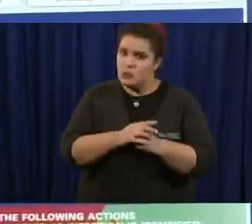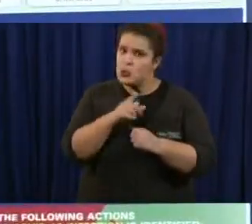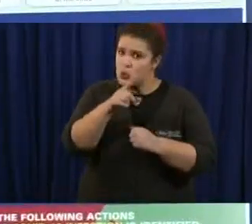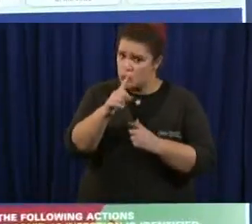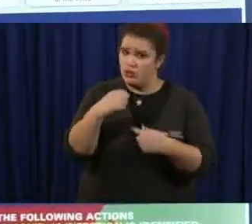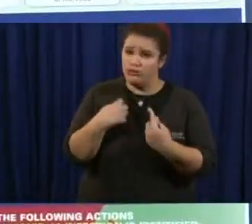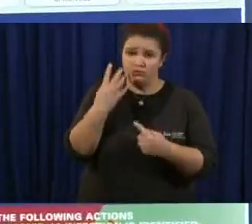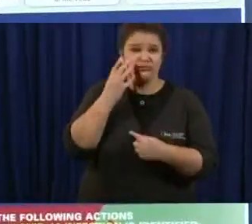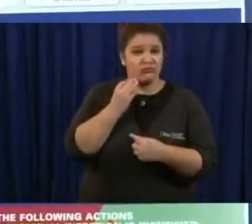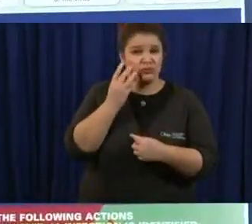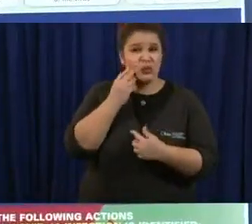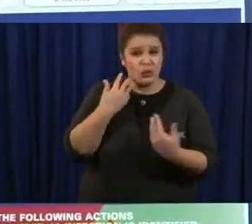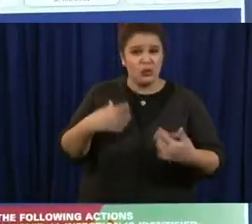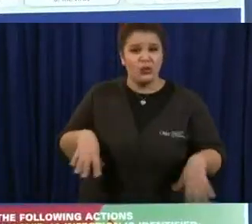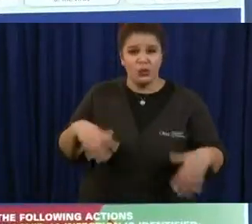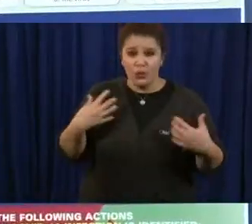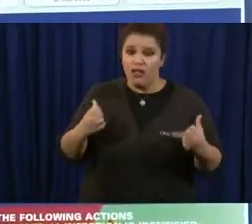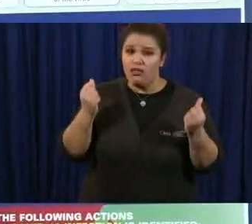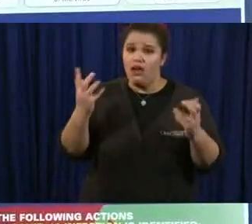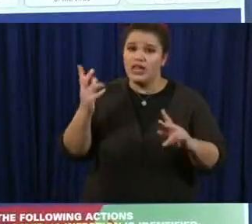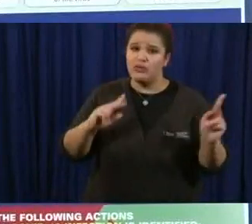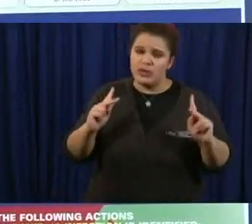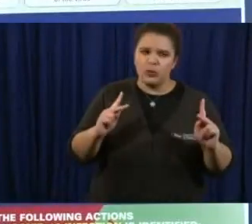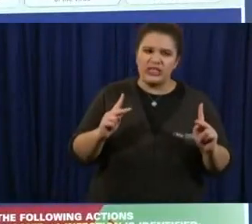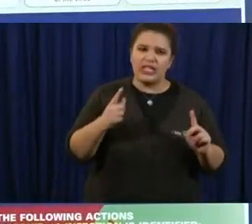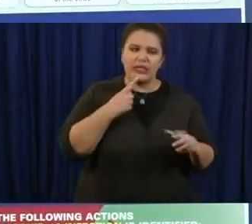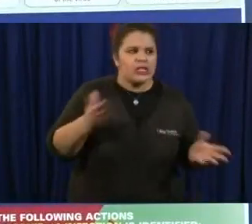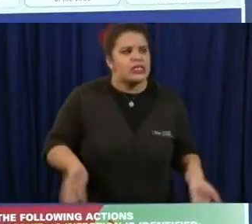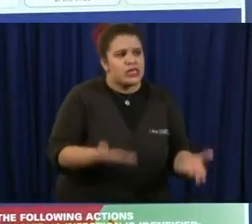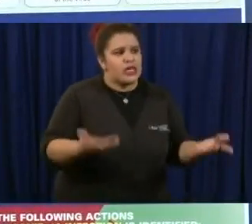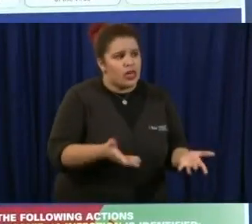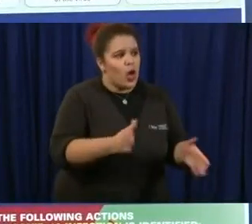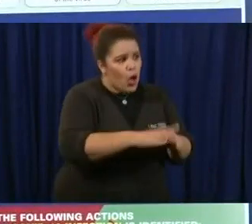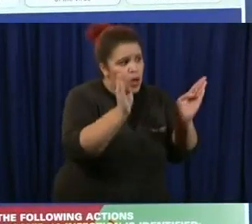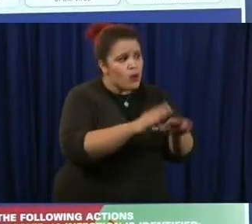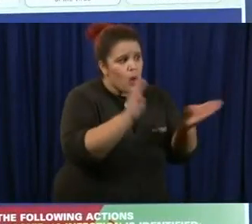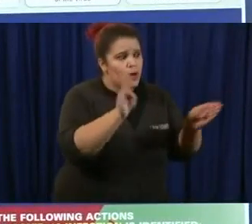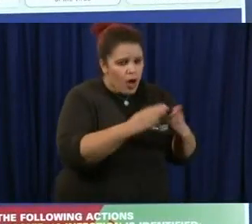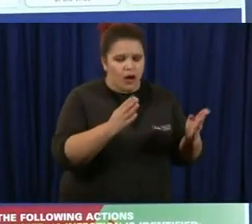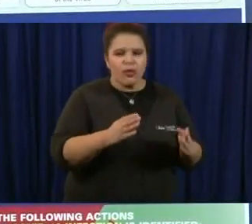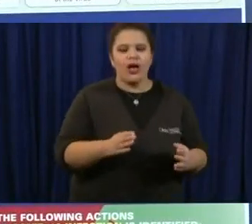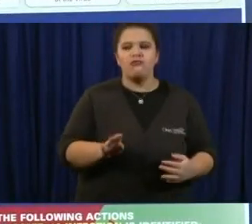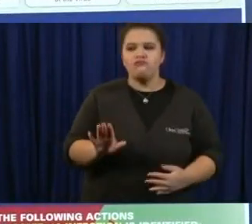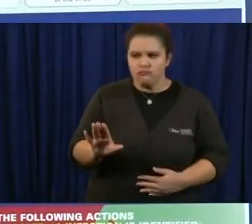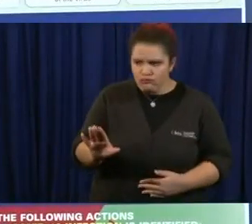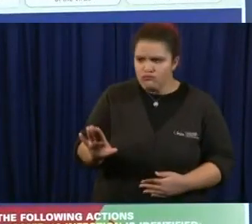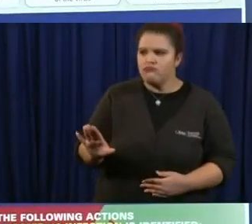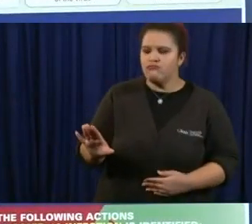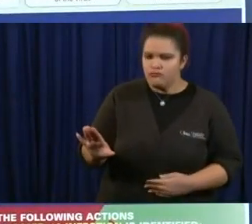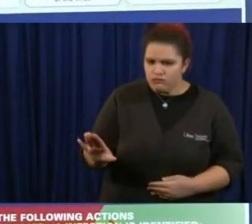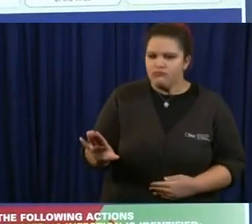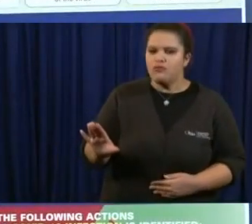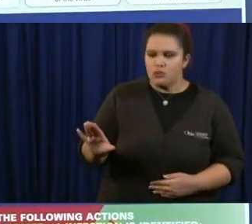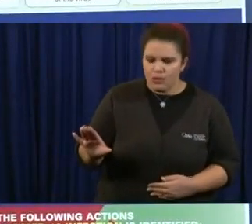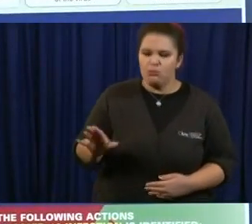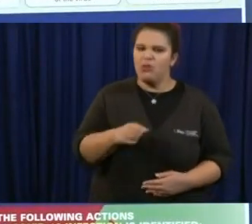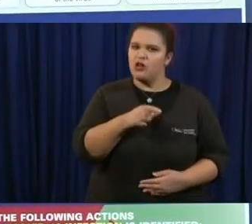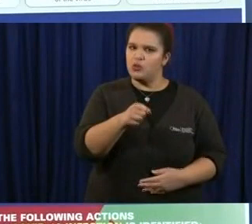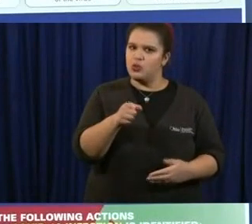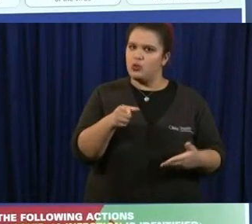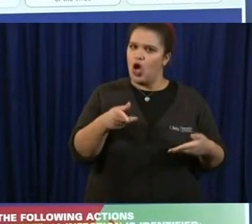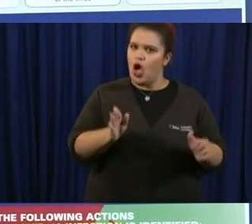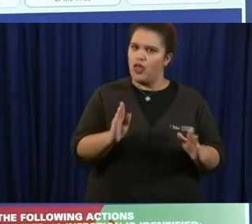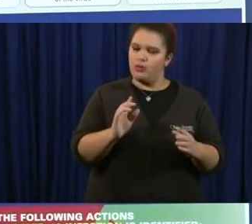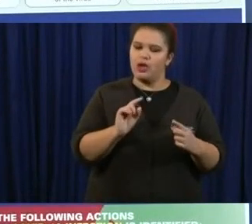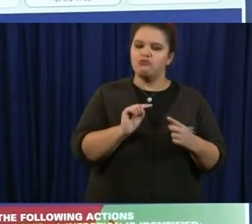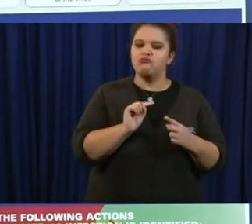to reopen more and more quickly than what you authorized today including some of your republicans